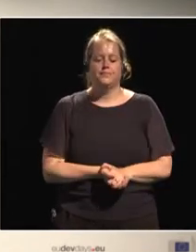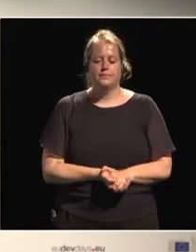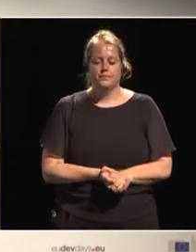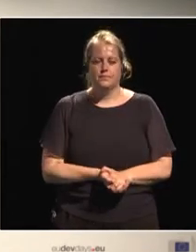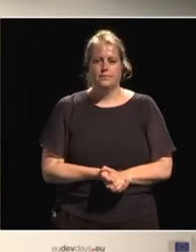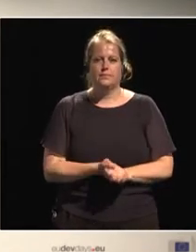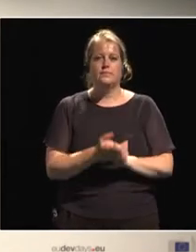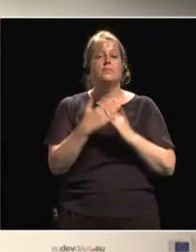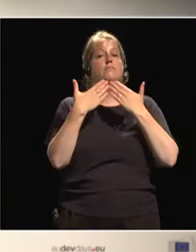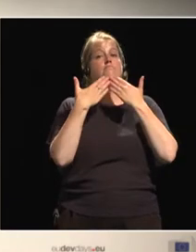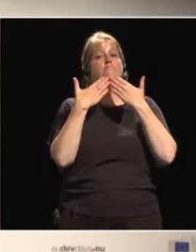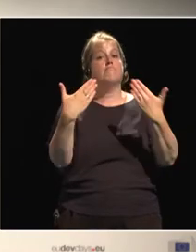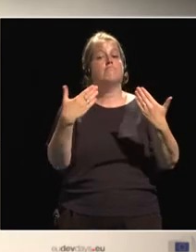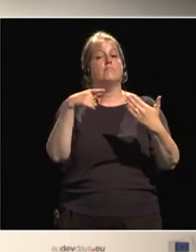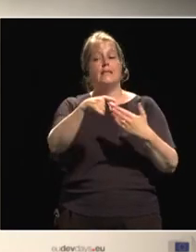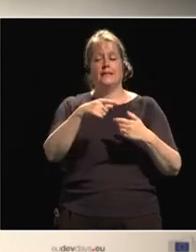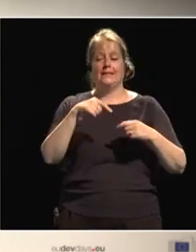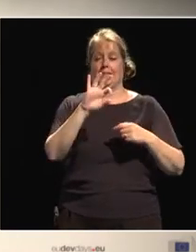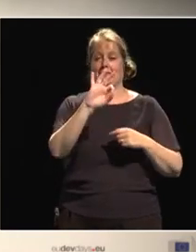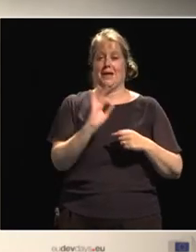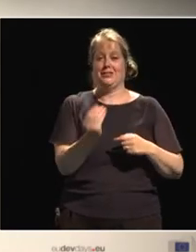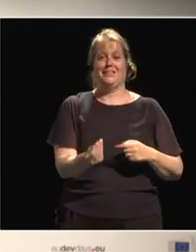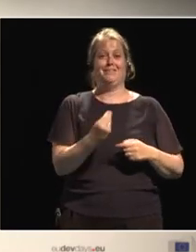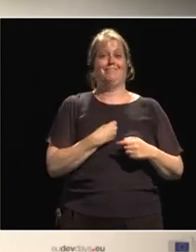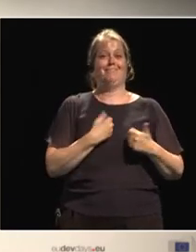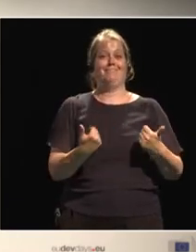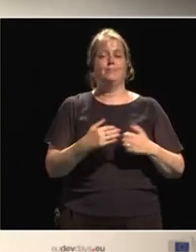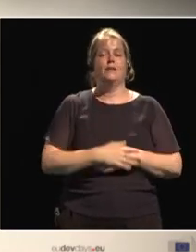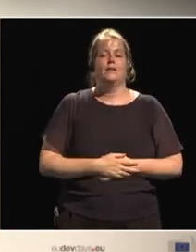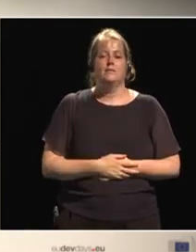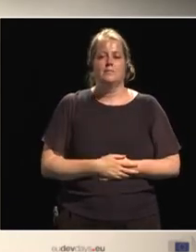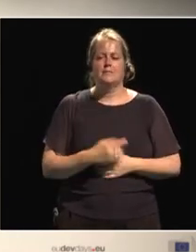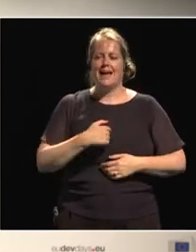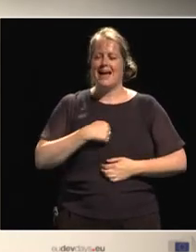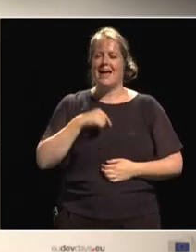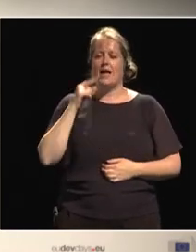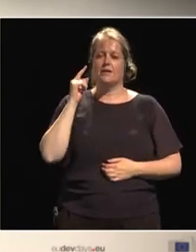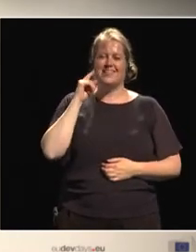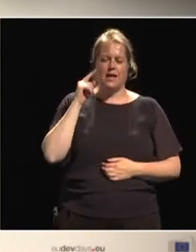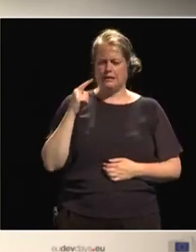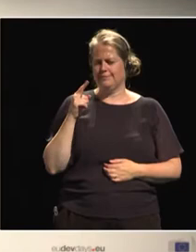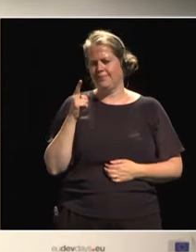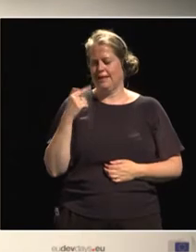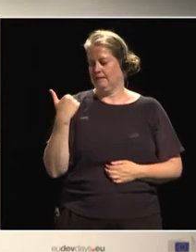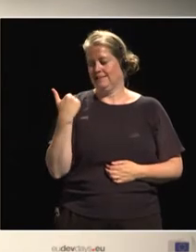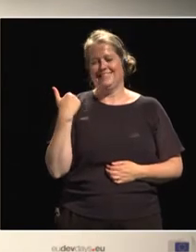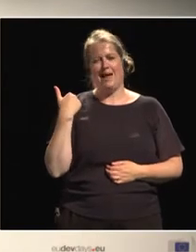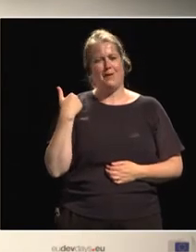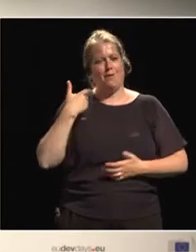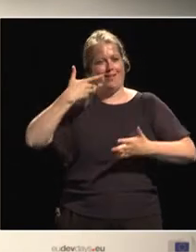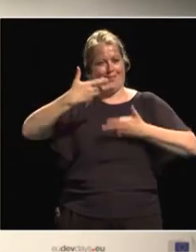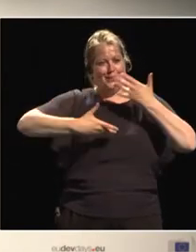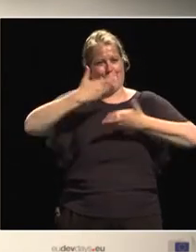Thank you for this question. I think I just know I didn't have enough time to